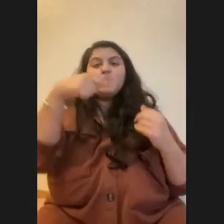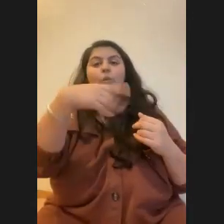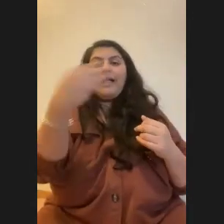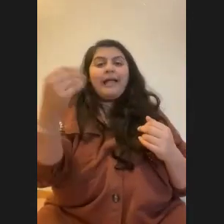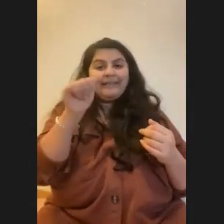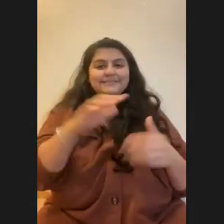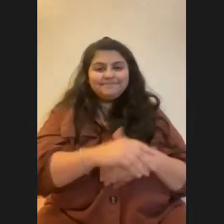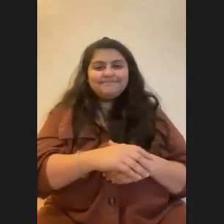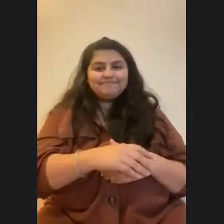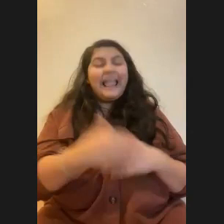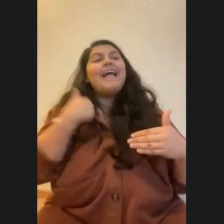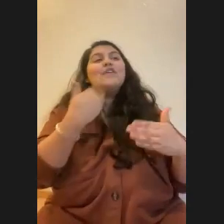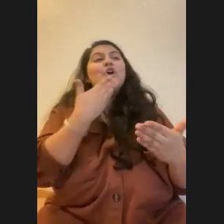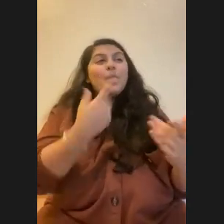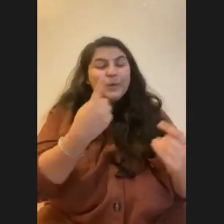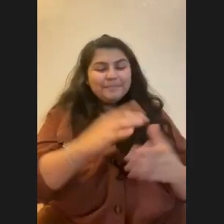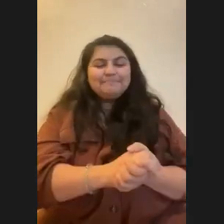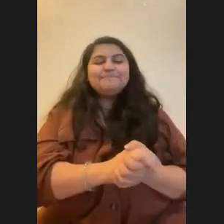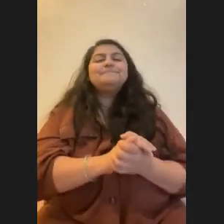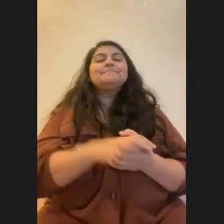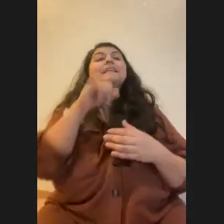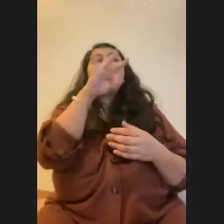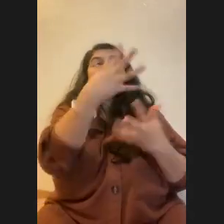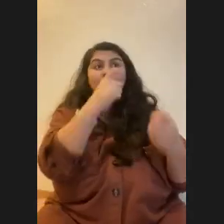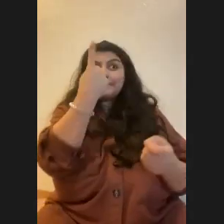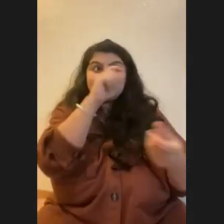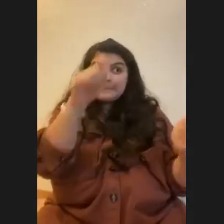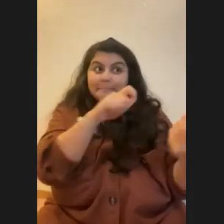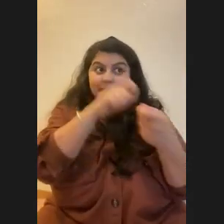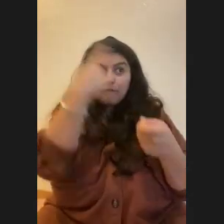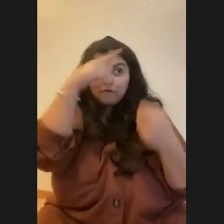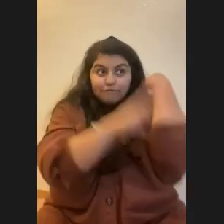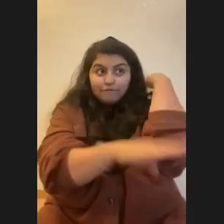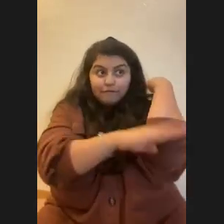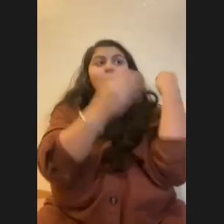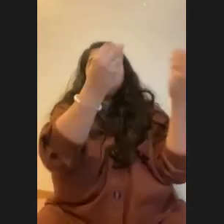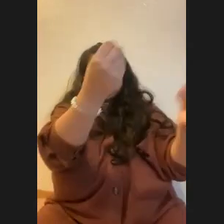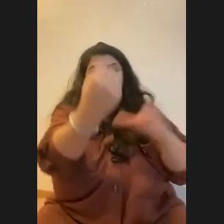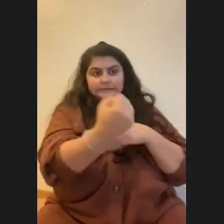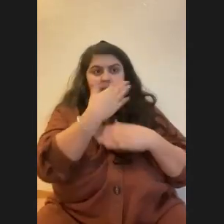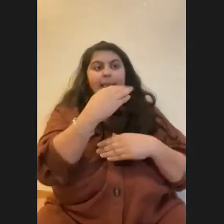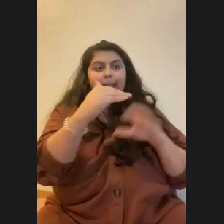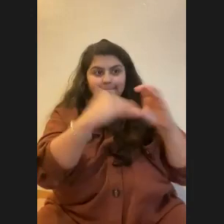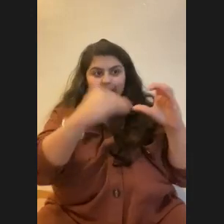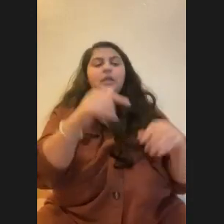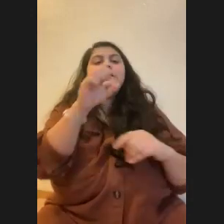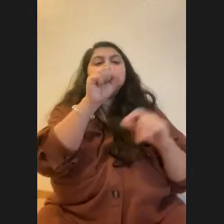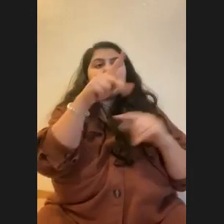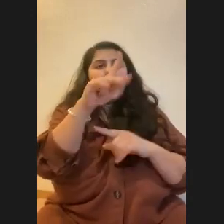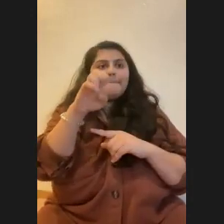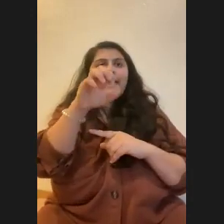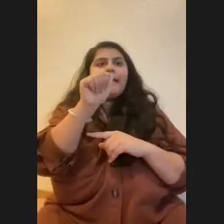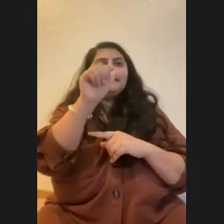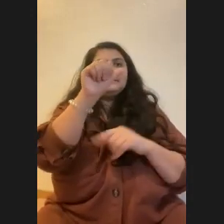have a good one. If you want something specific for the fall, send me an email, skype, a scientist at gmail.com. And I will try to book a scientist for you all,